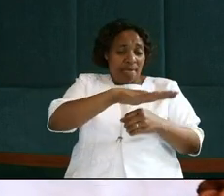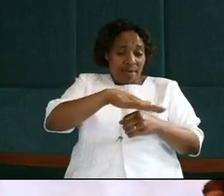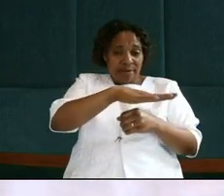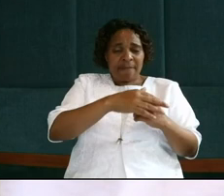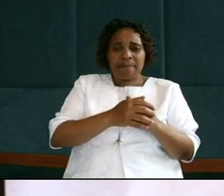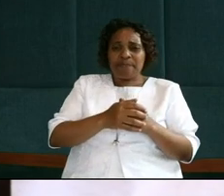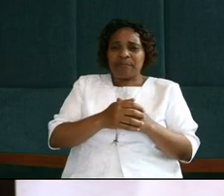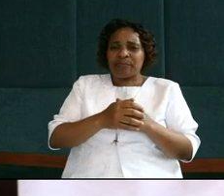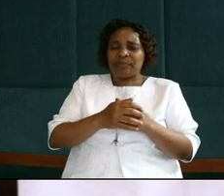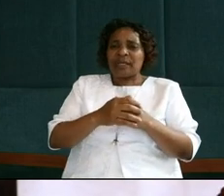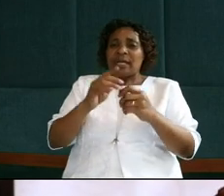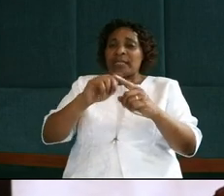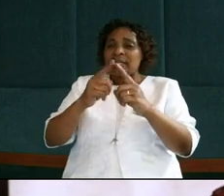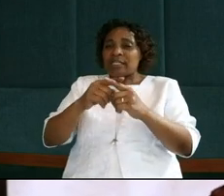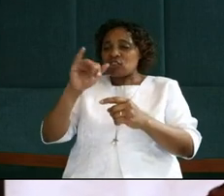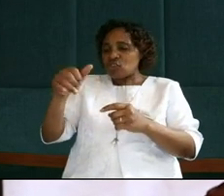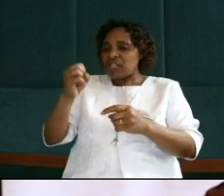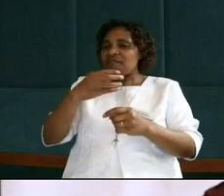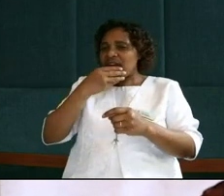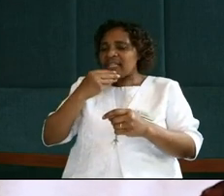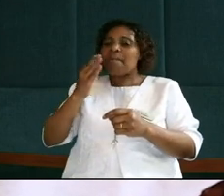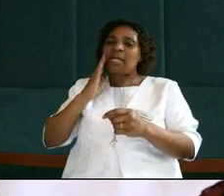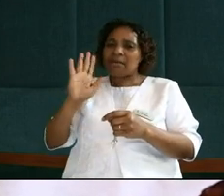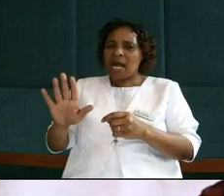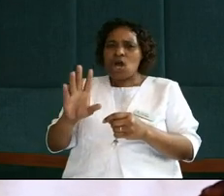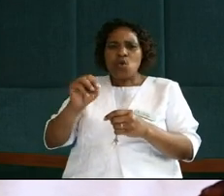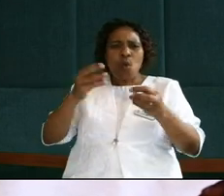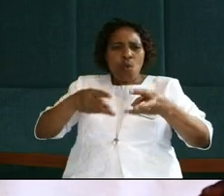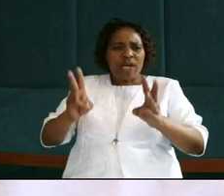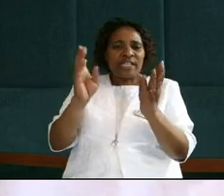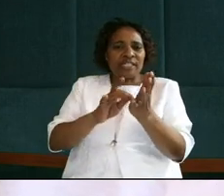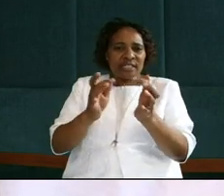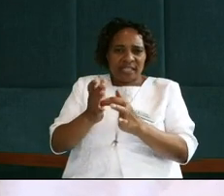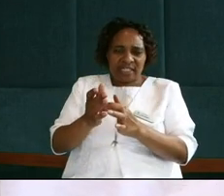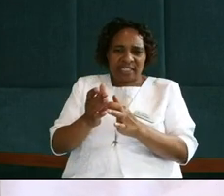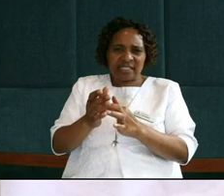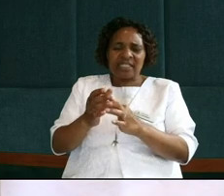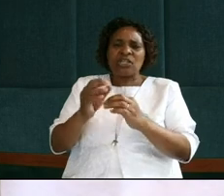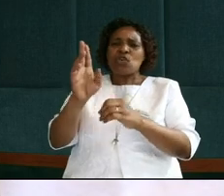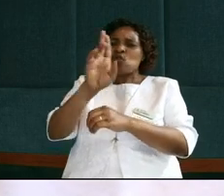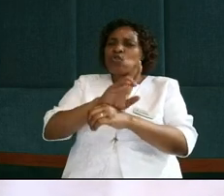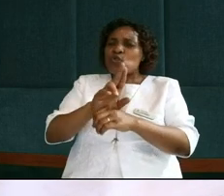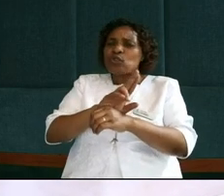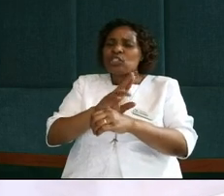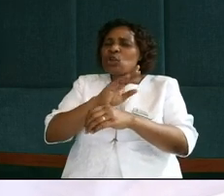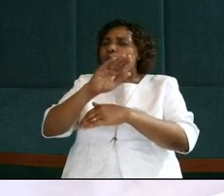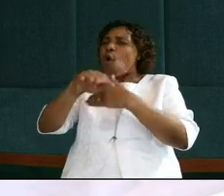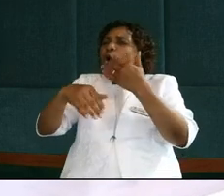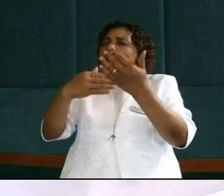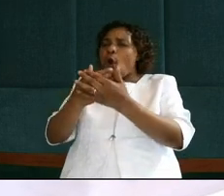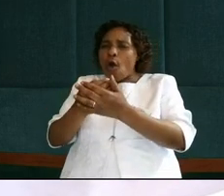especially in the family of Joseph and Mary, there is no way Jesus, who not have participated in all the